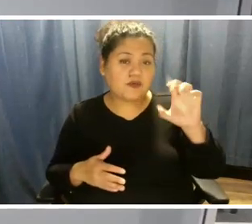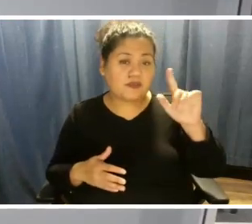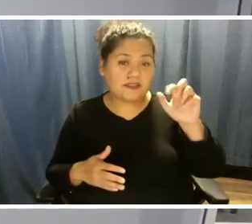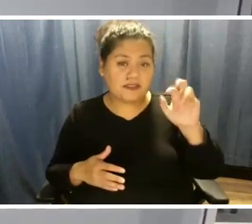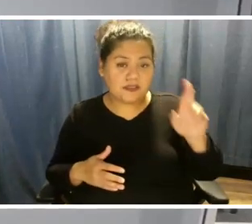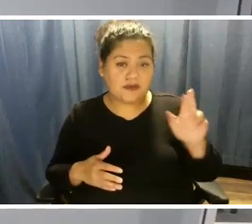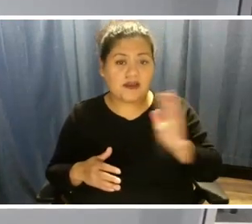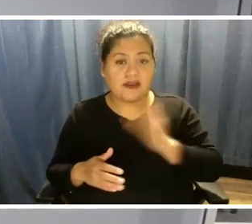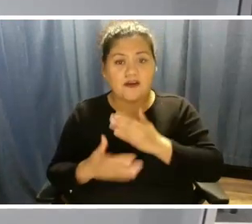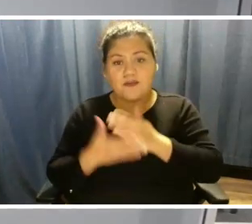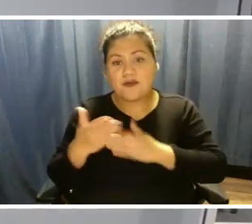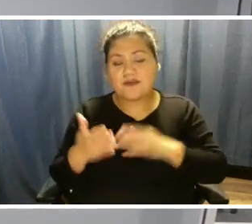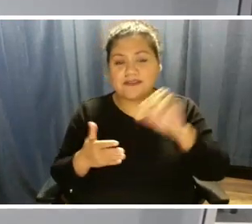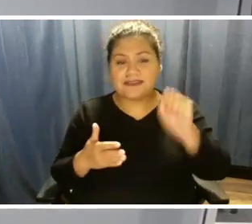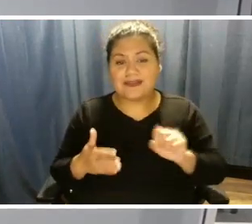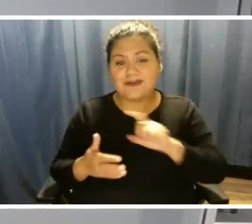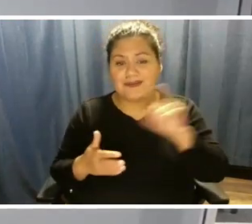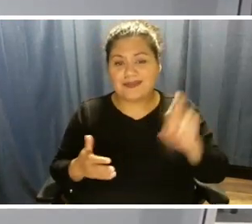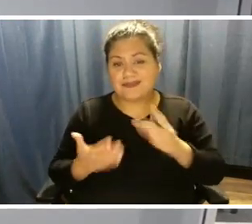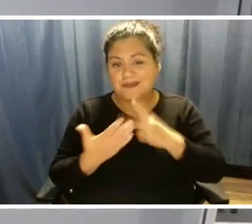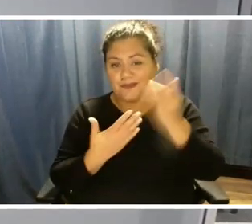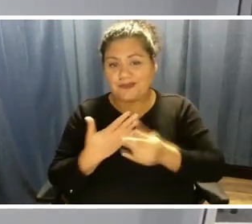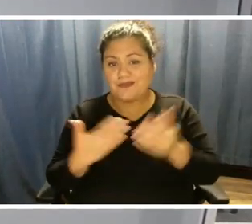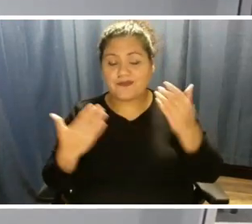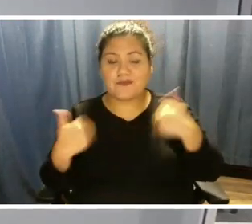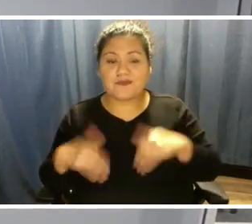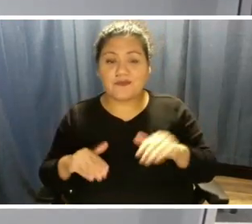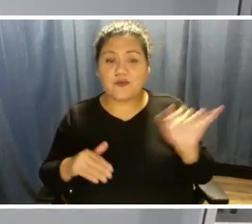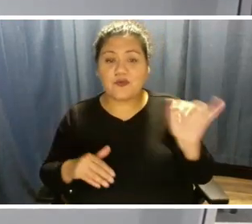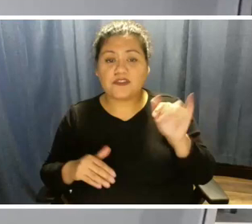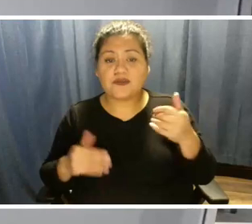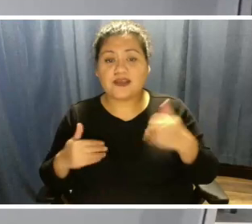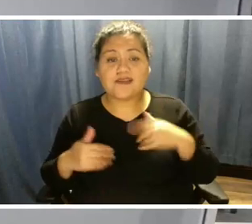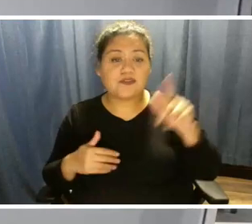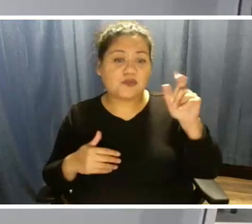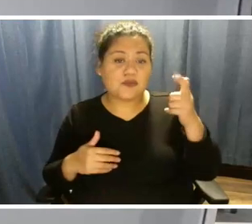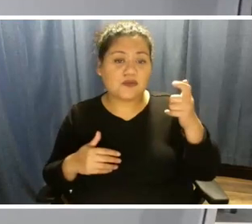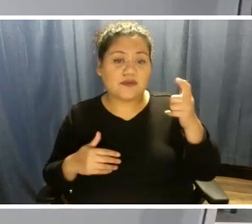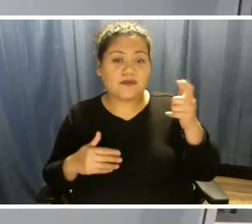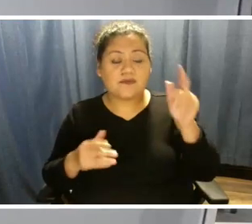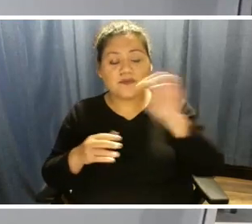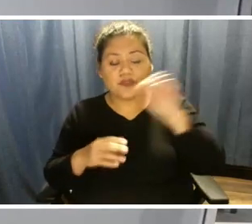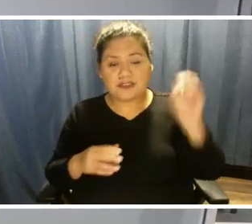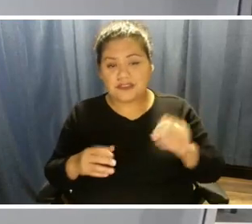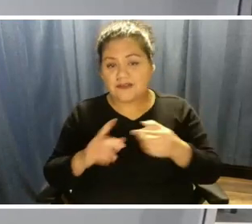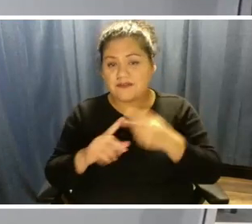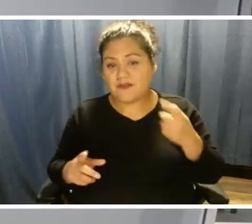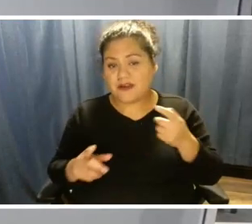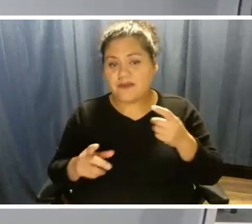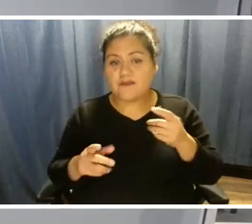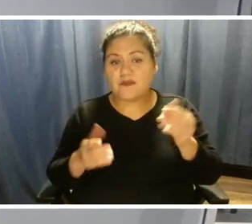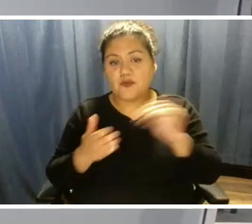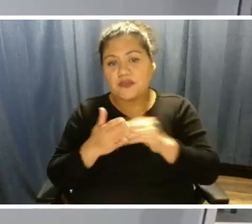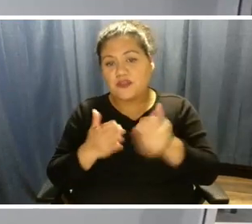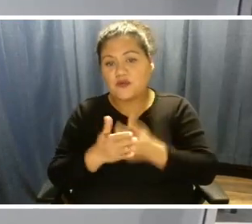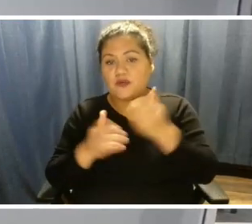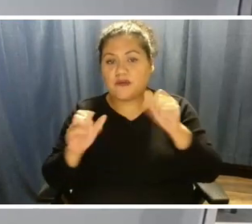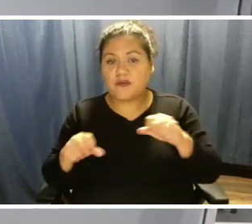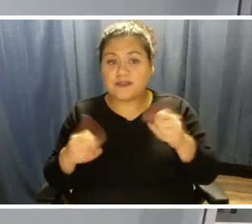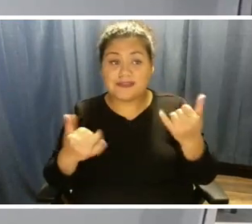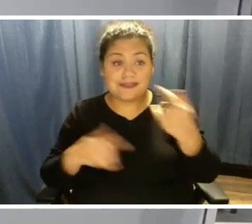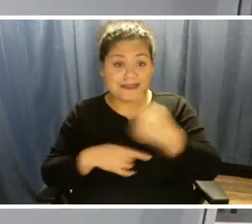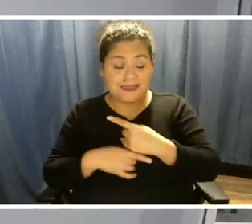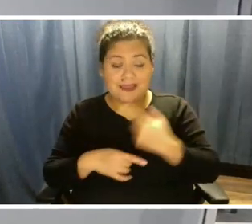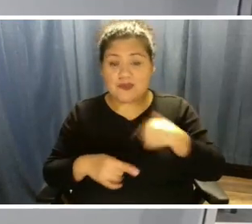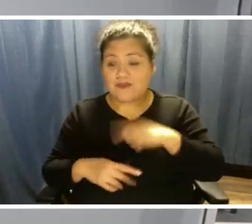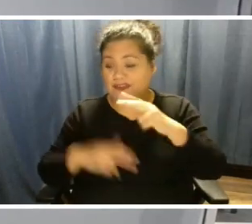South Texas project. We also have about 21% of our capacity coming from renewables today. So we've built